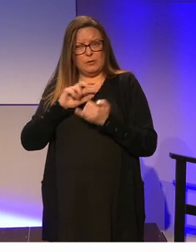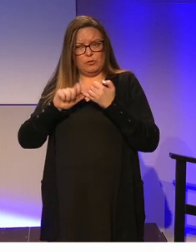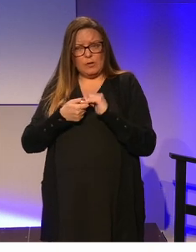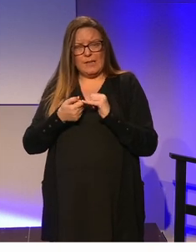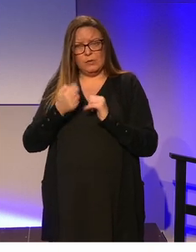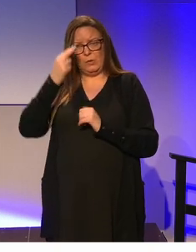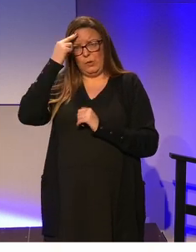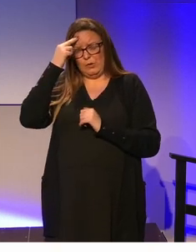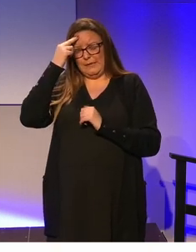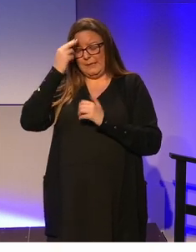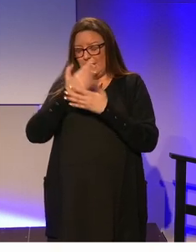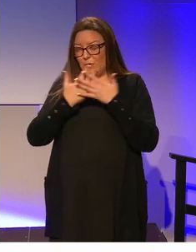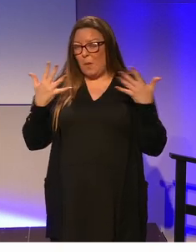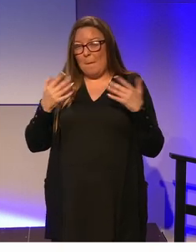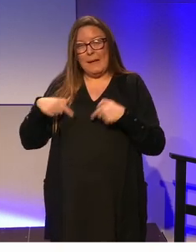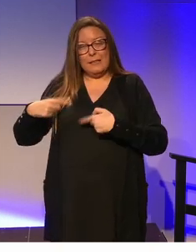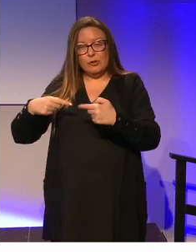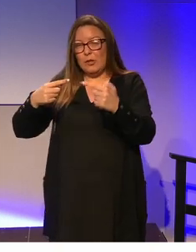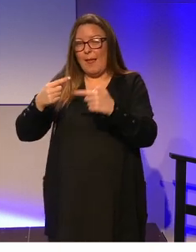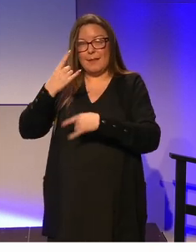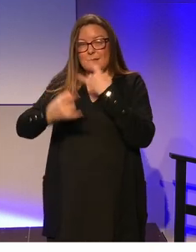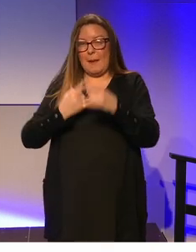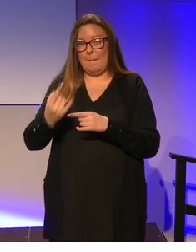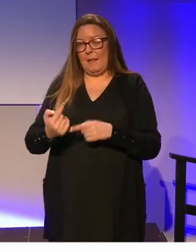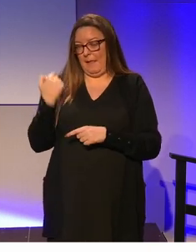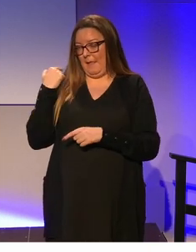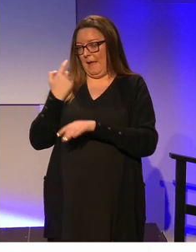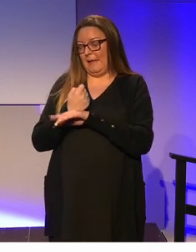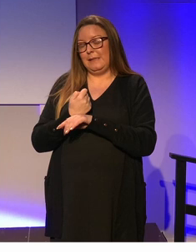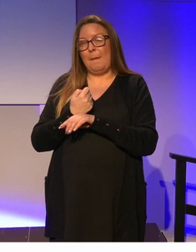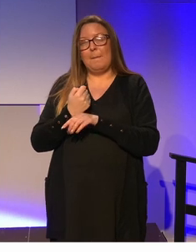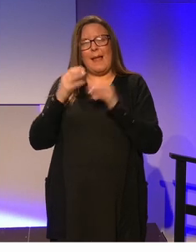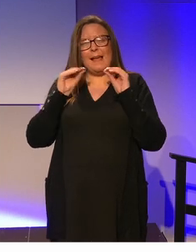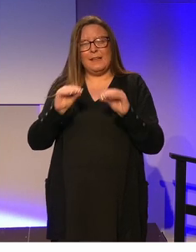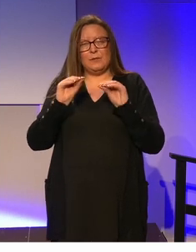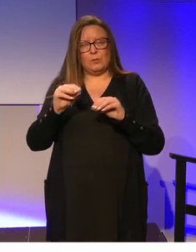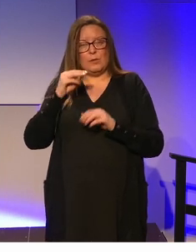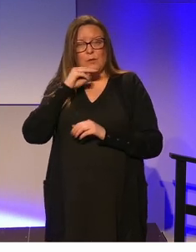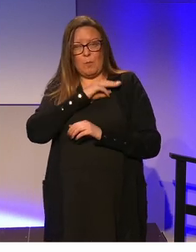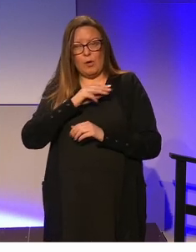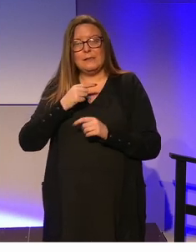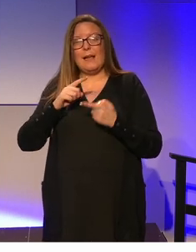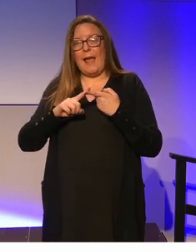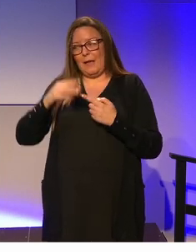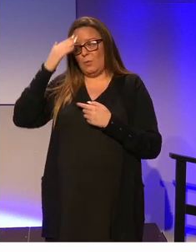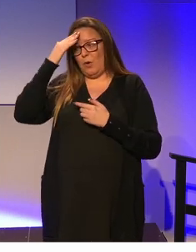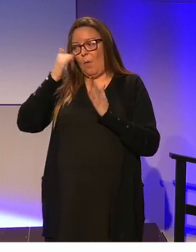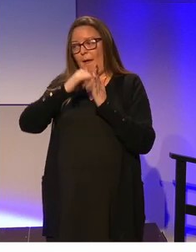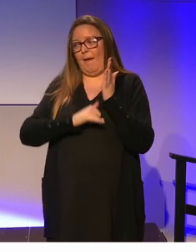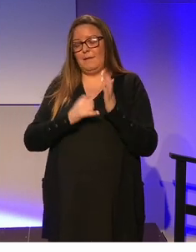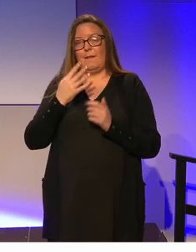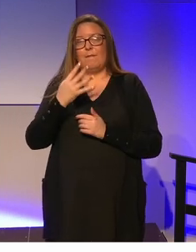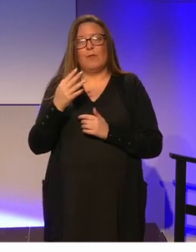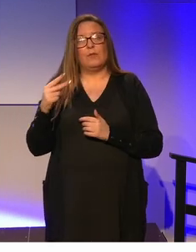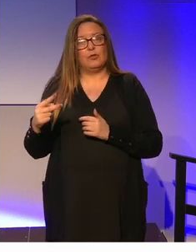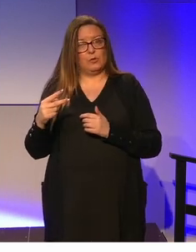so much and so many challenges at that time education was to the fore and we know of course article 42 of the